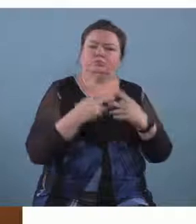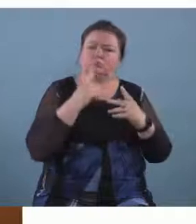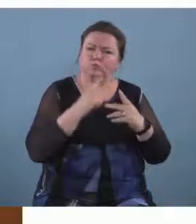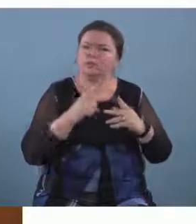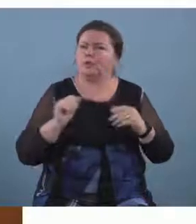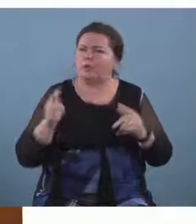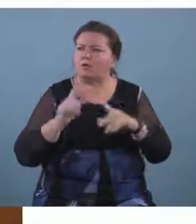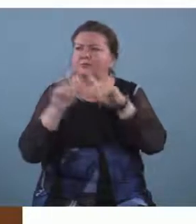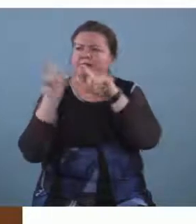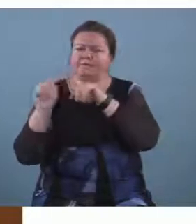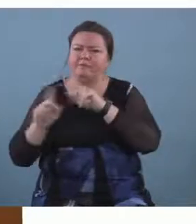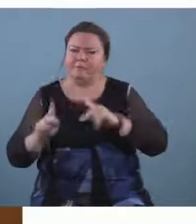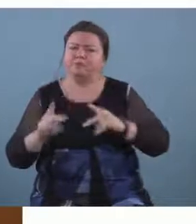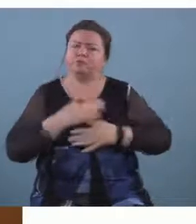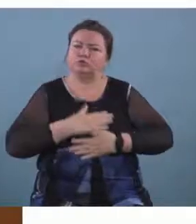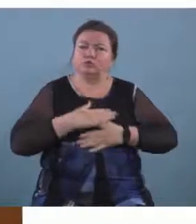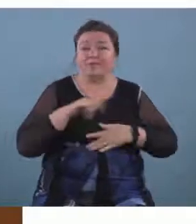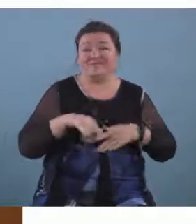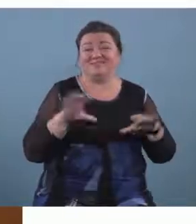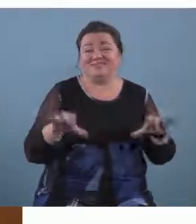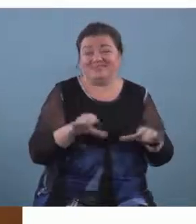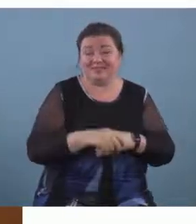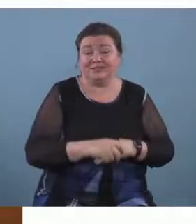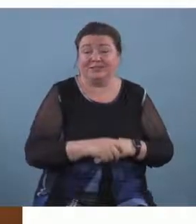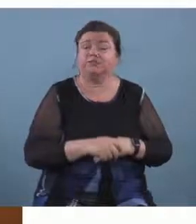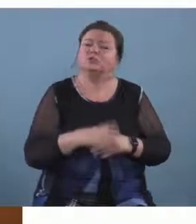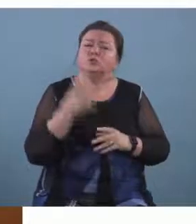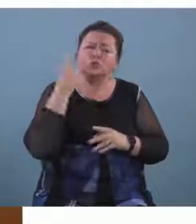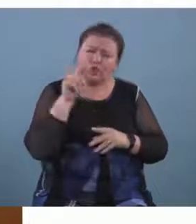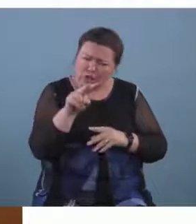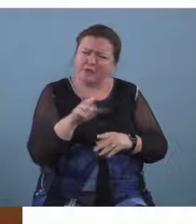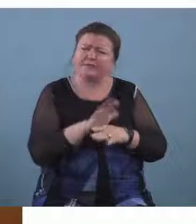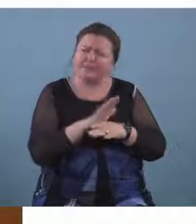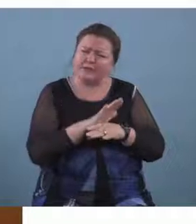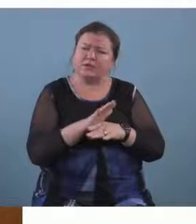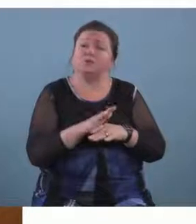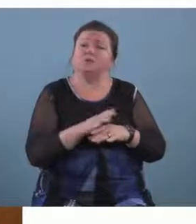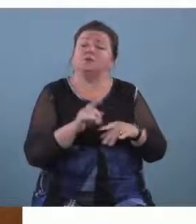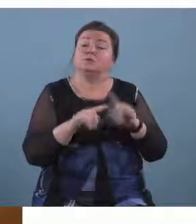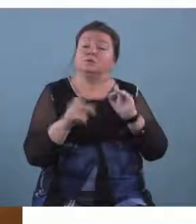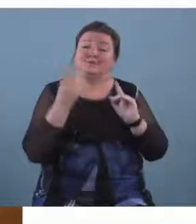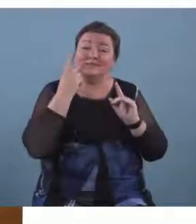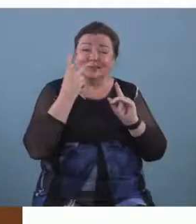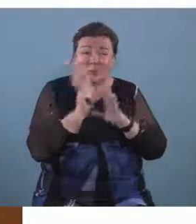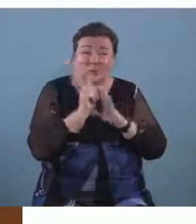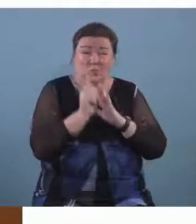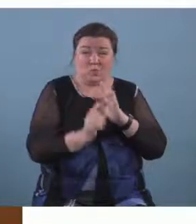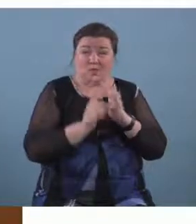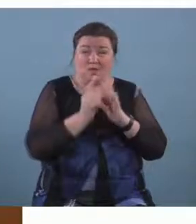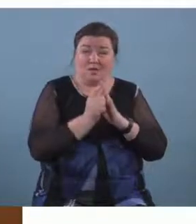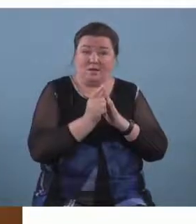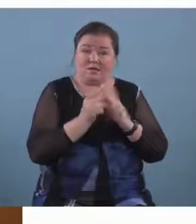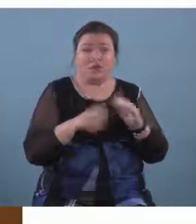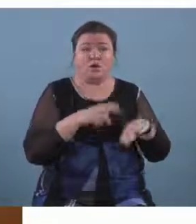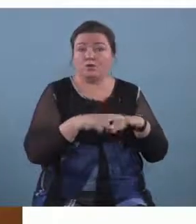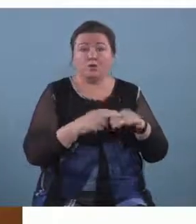um this activity um so just have a look at this it was only achieved in an hour none of them have actually